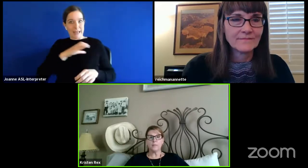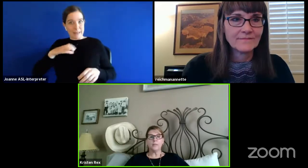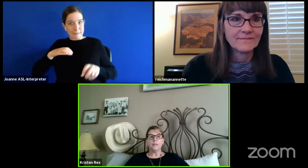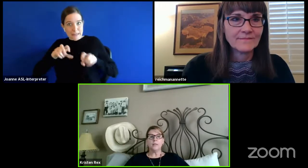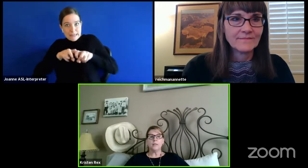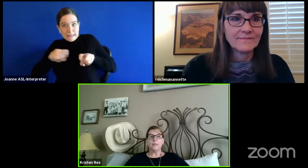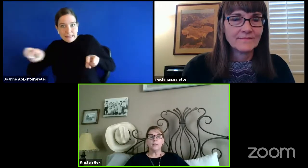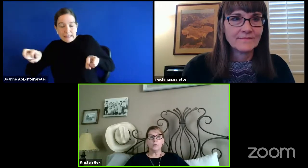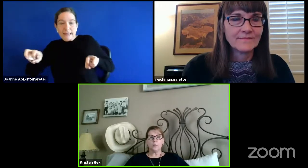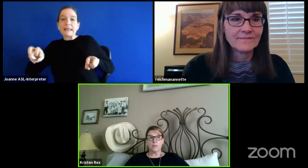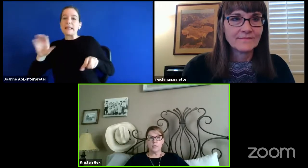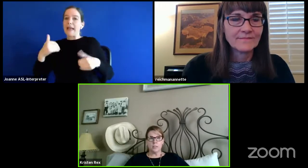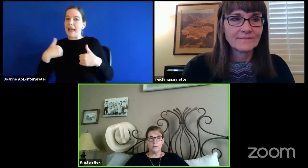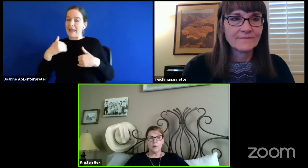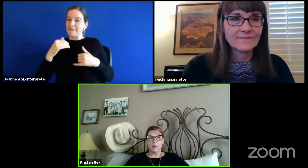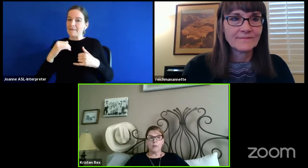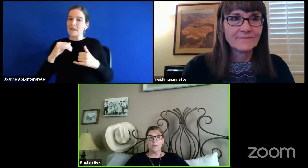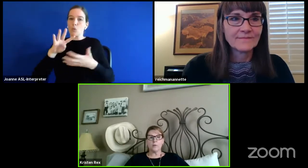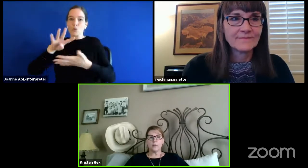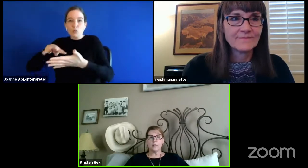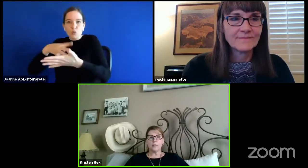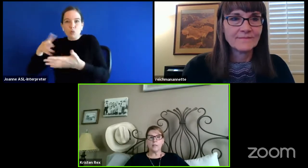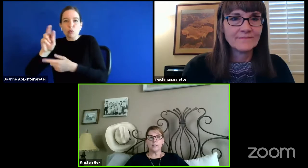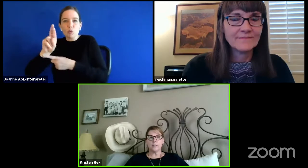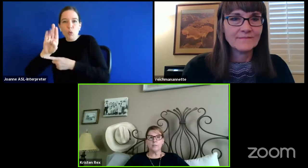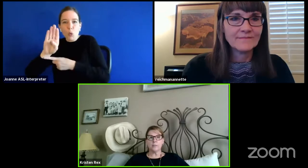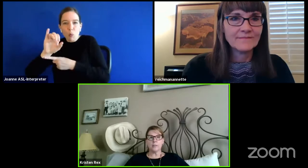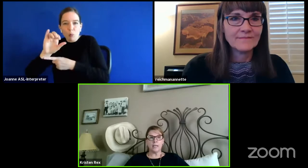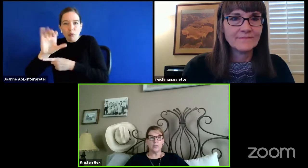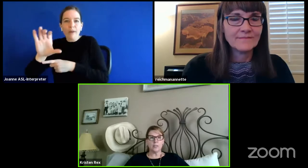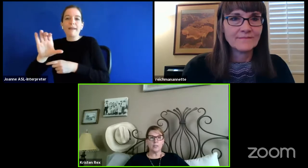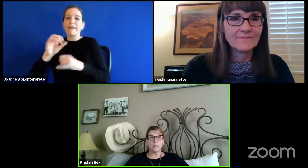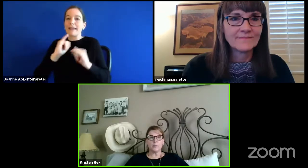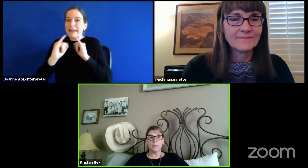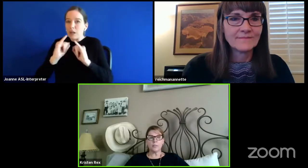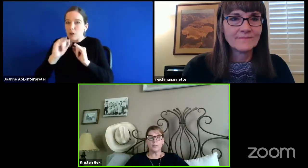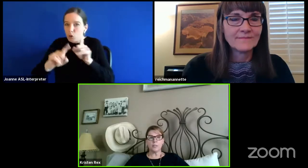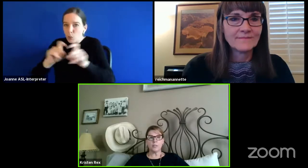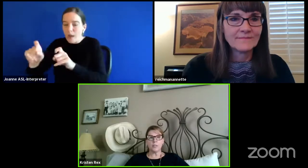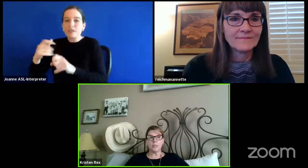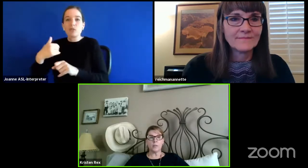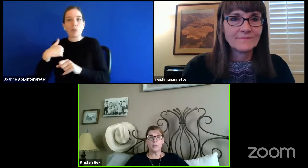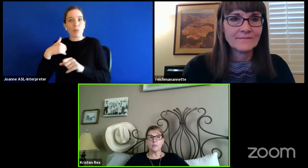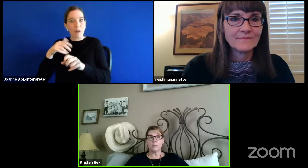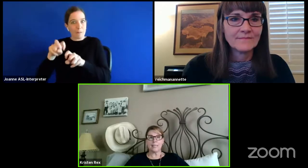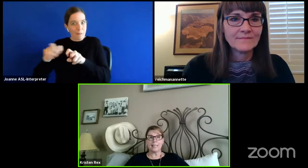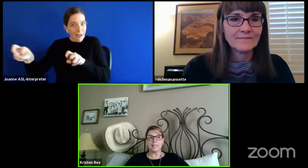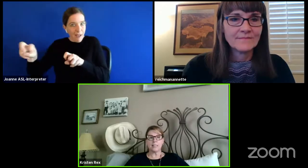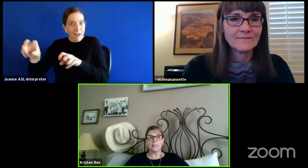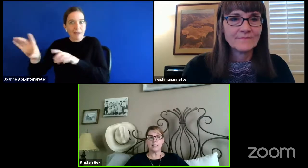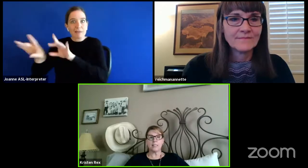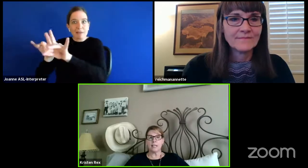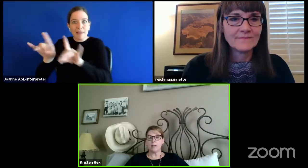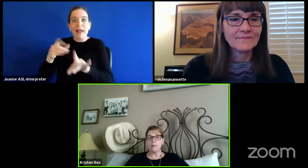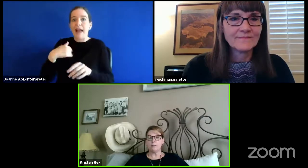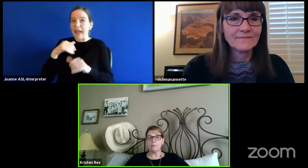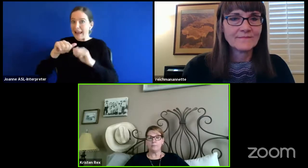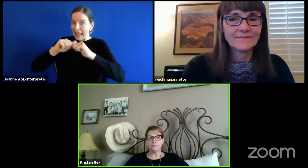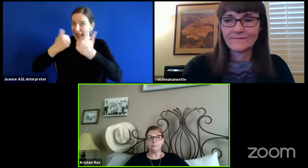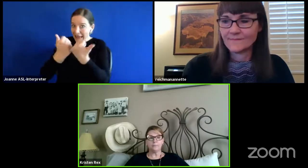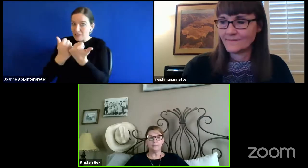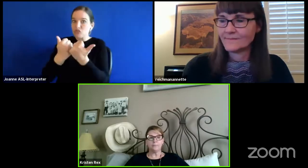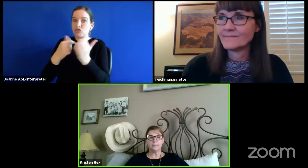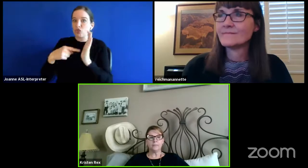There was an interview panel that was selected with agency representation as well as PDSD staff.